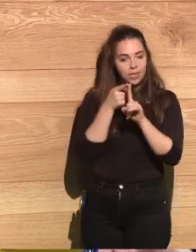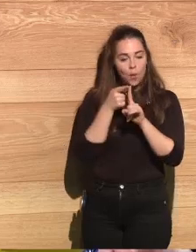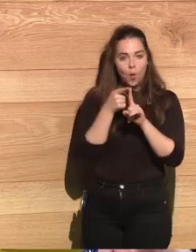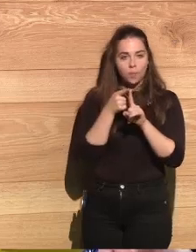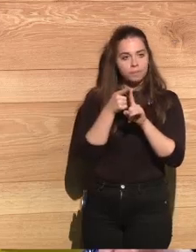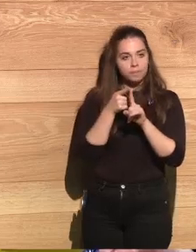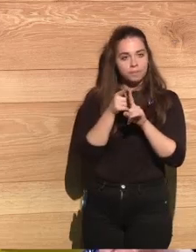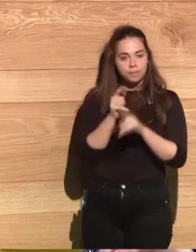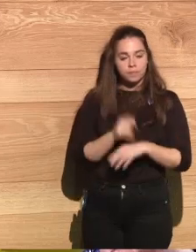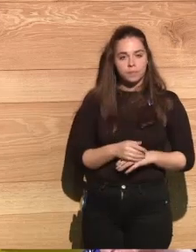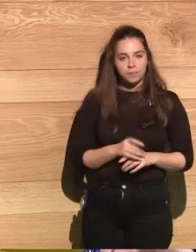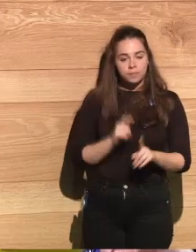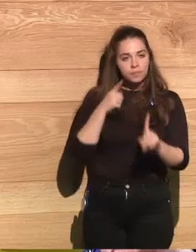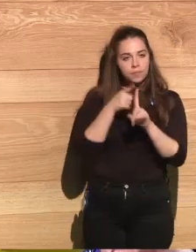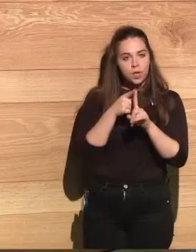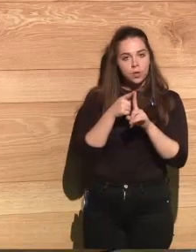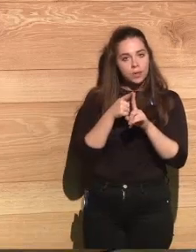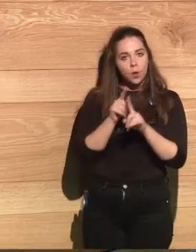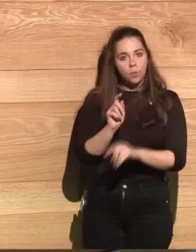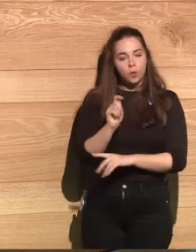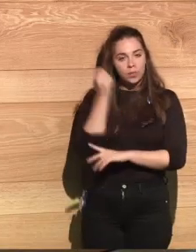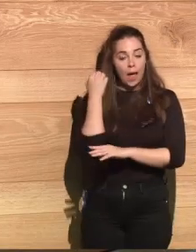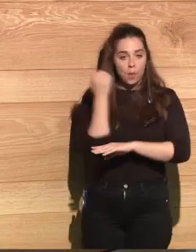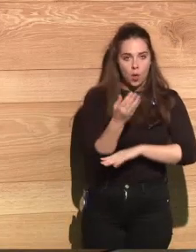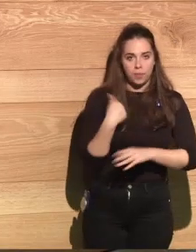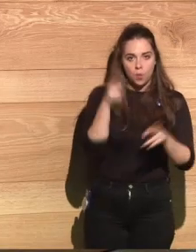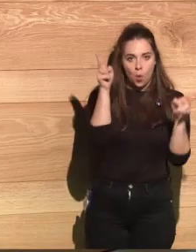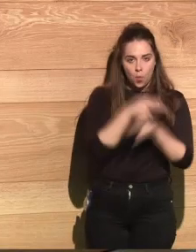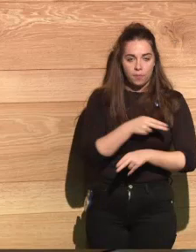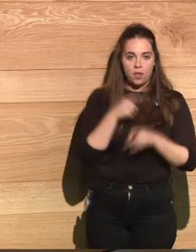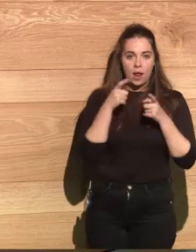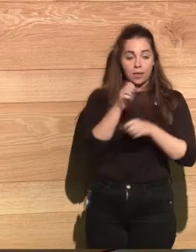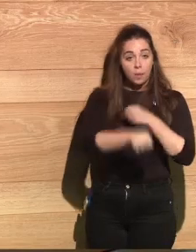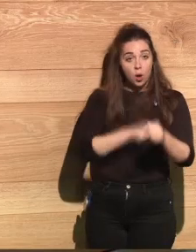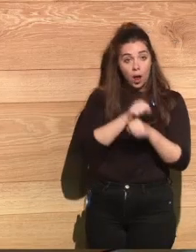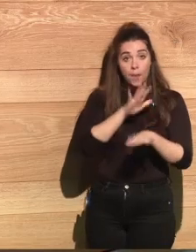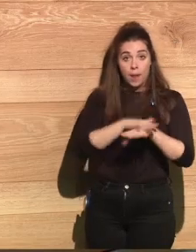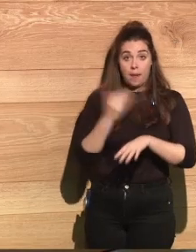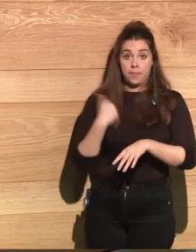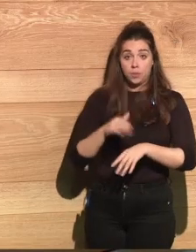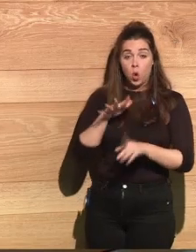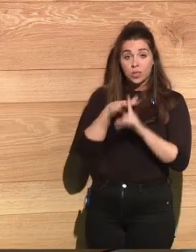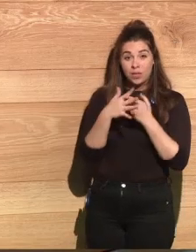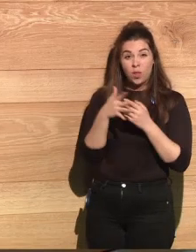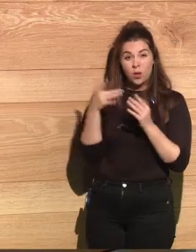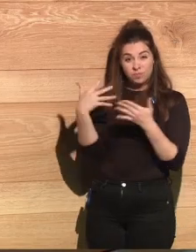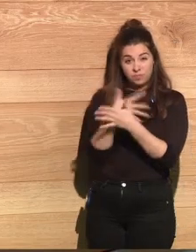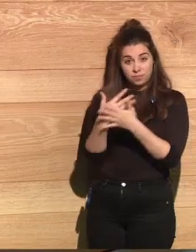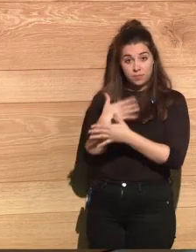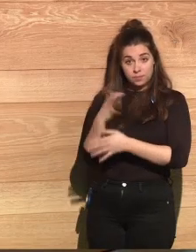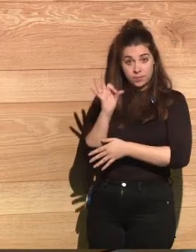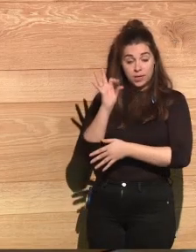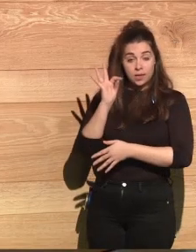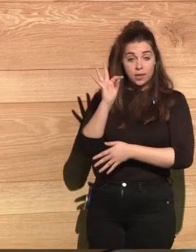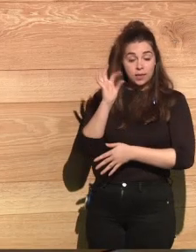government to support the prohibition of nuclear weapons. So what Setsuko just